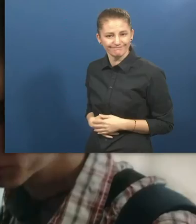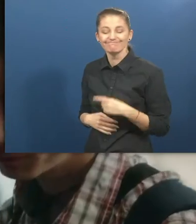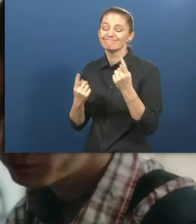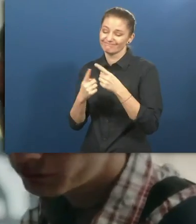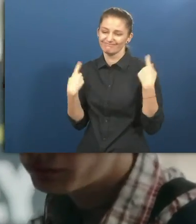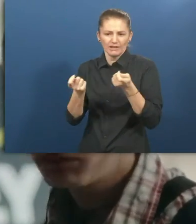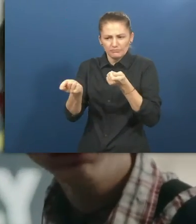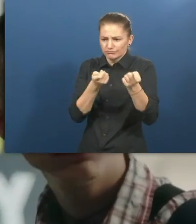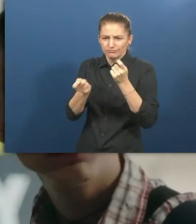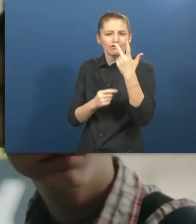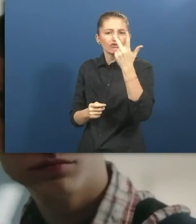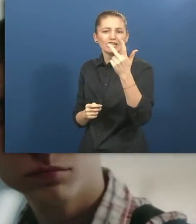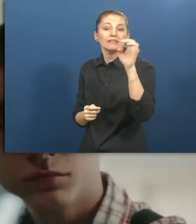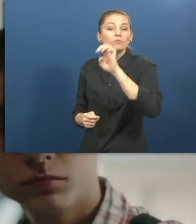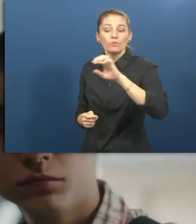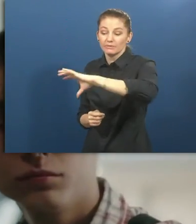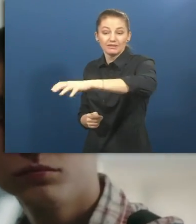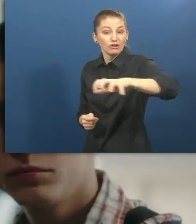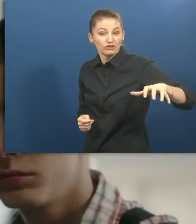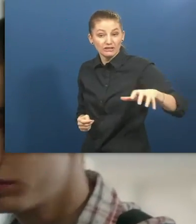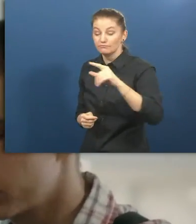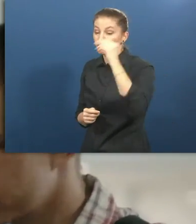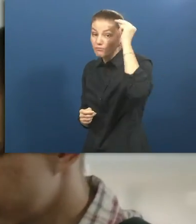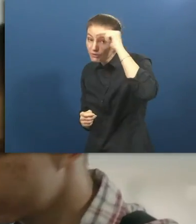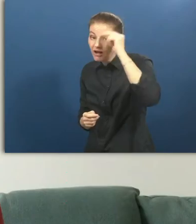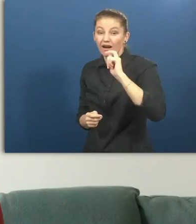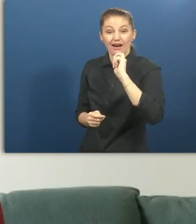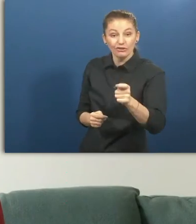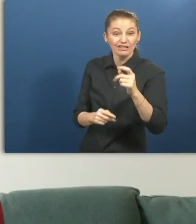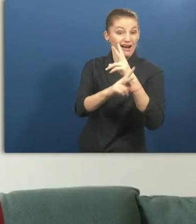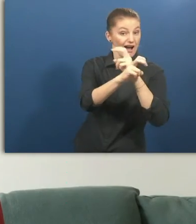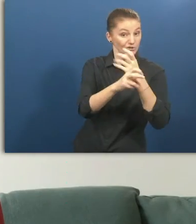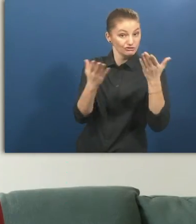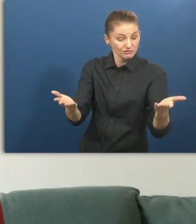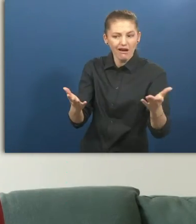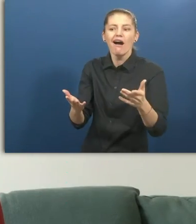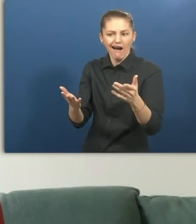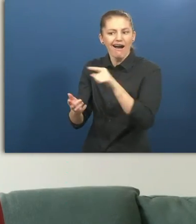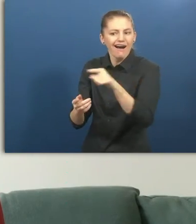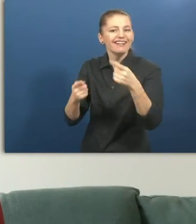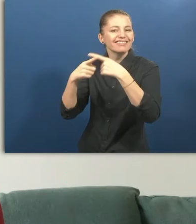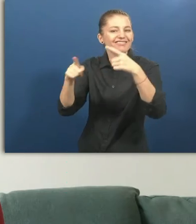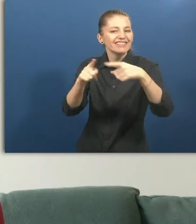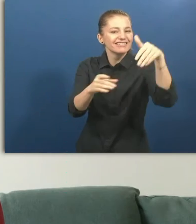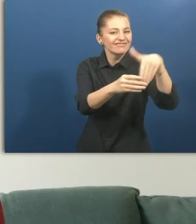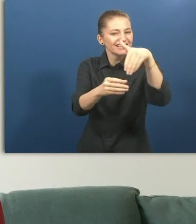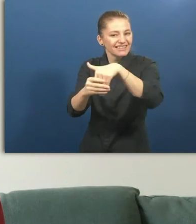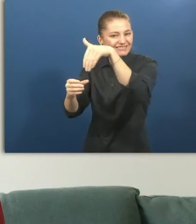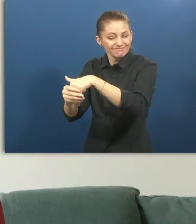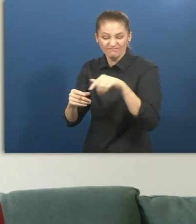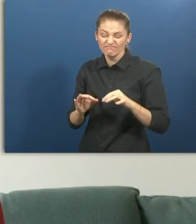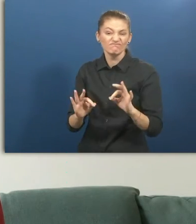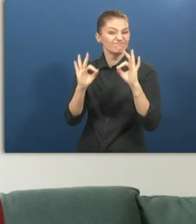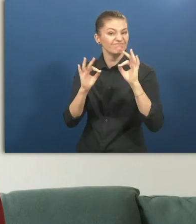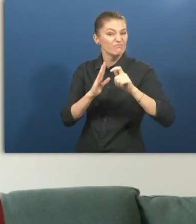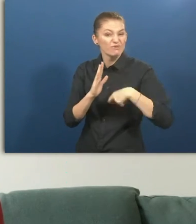Currently we operate in three different European countries Bulgaria, Hungary and Austria. This means also three different realities.